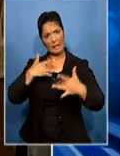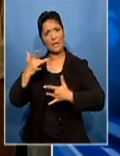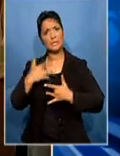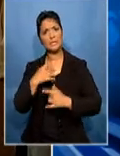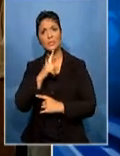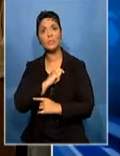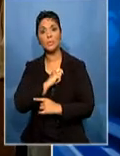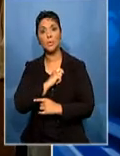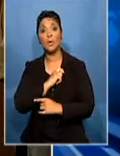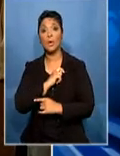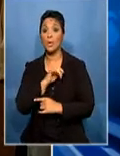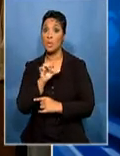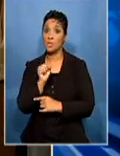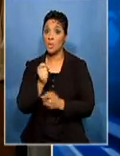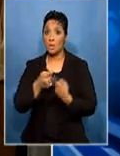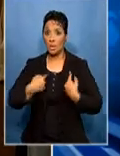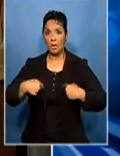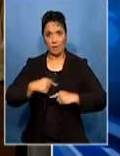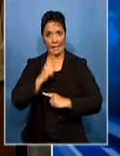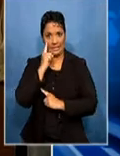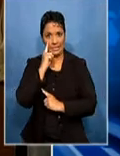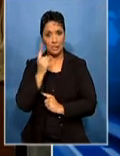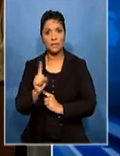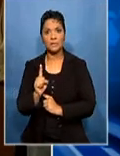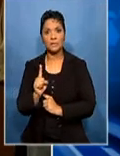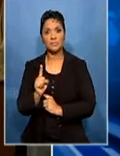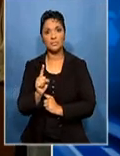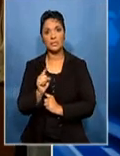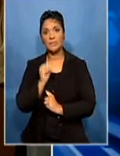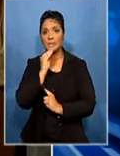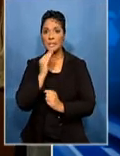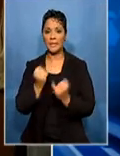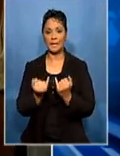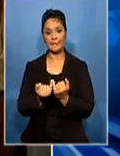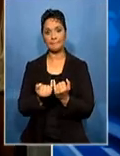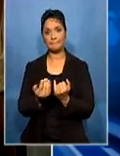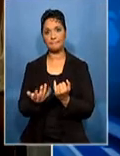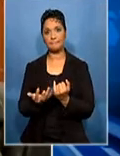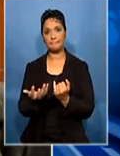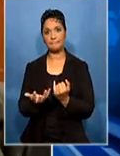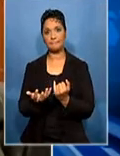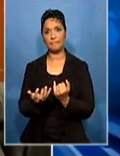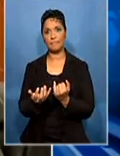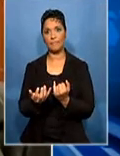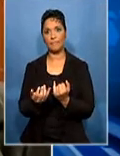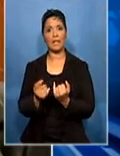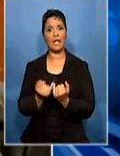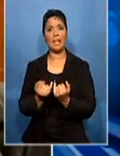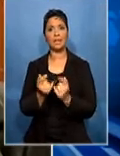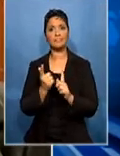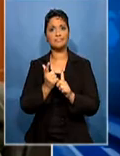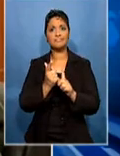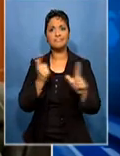department. So we can see that it's not your maybe informal